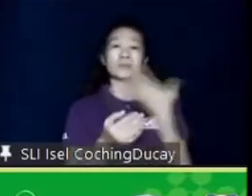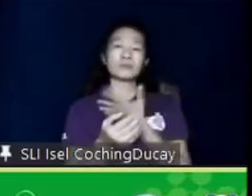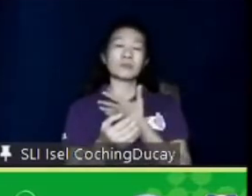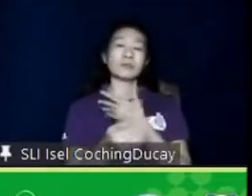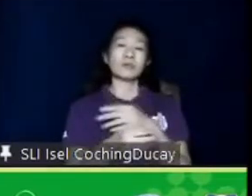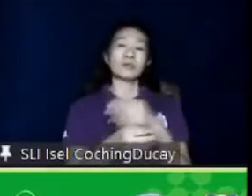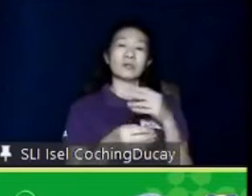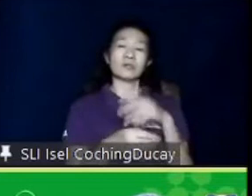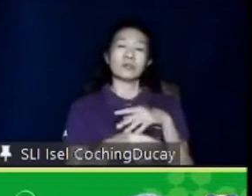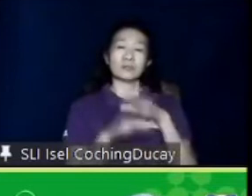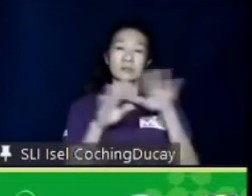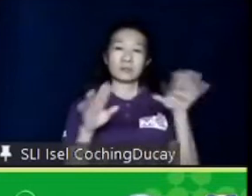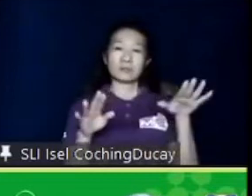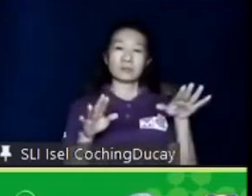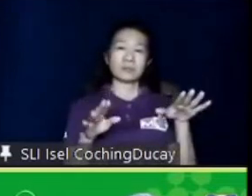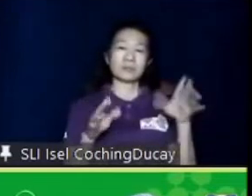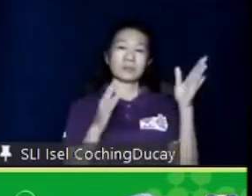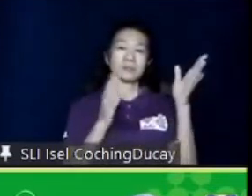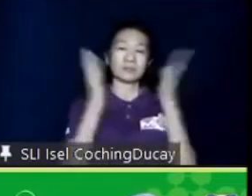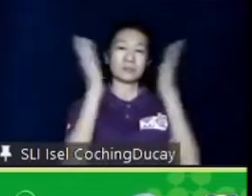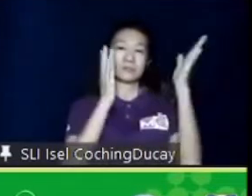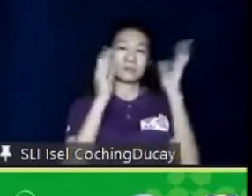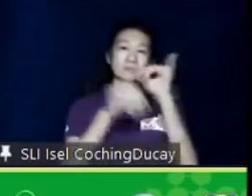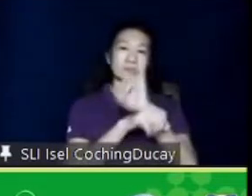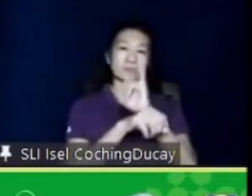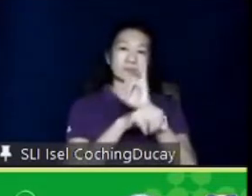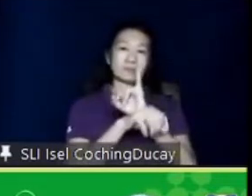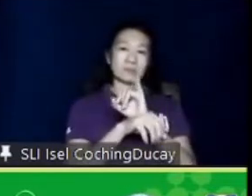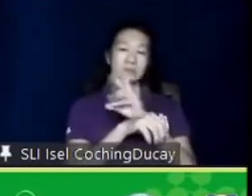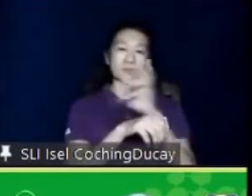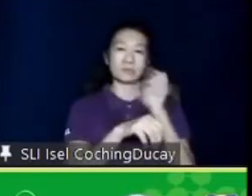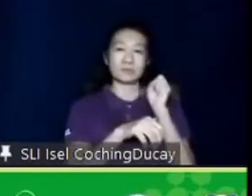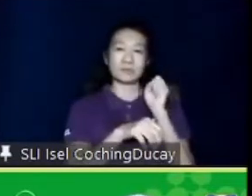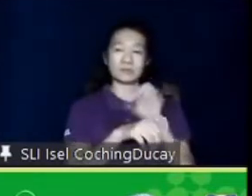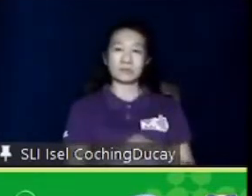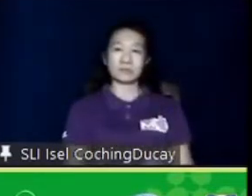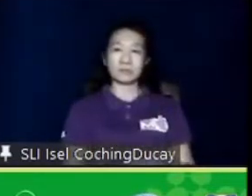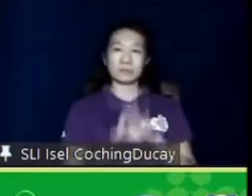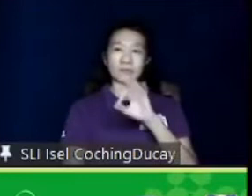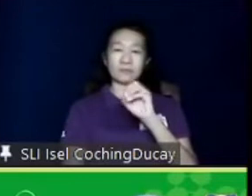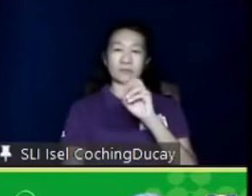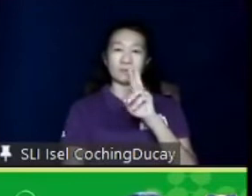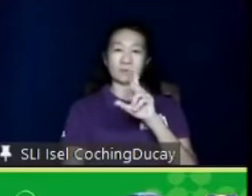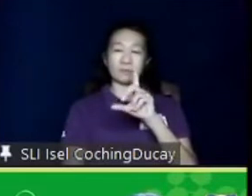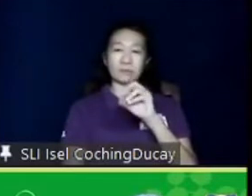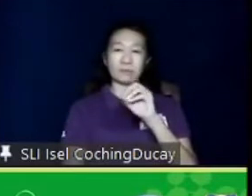who are working in service industries were furloughed. Furloughed means temporarily